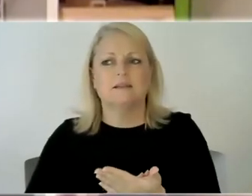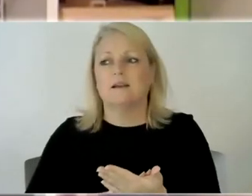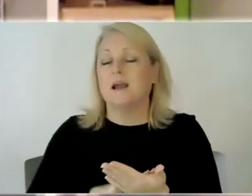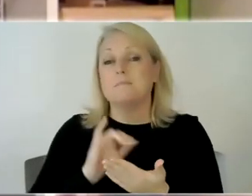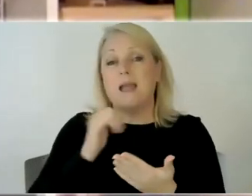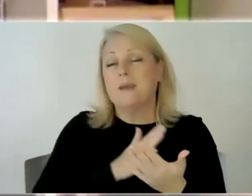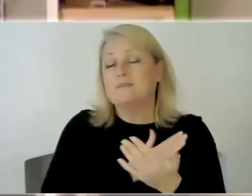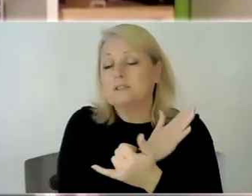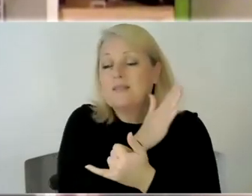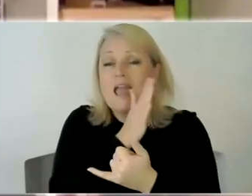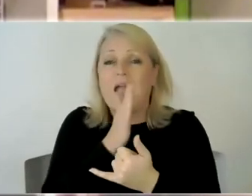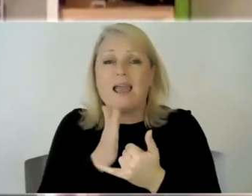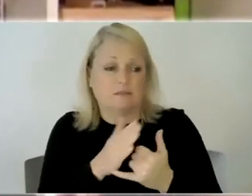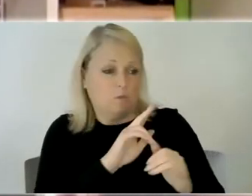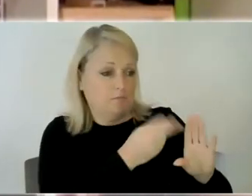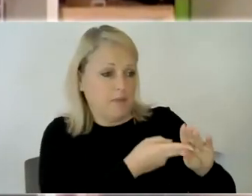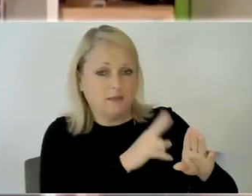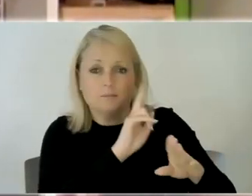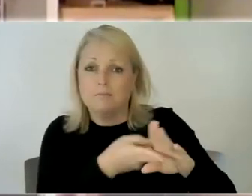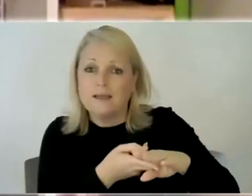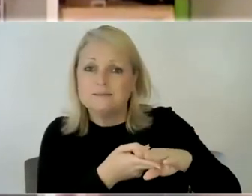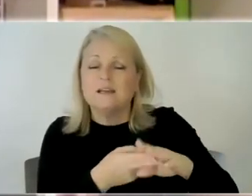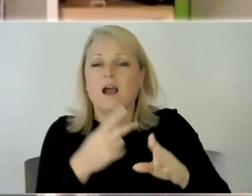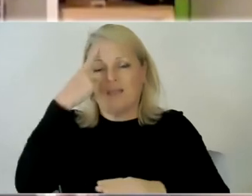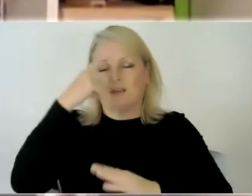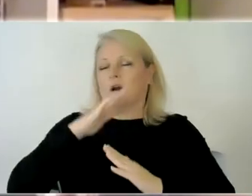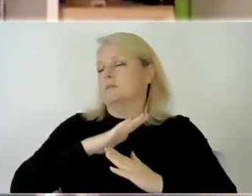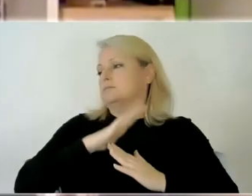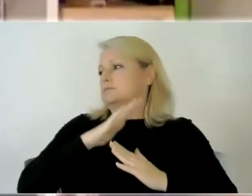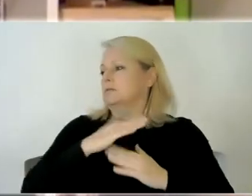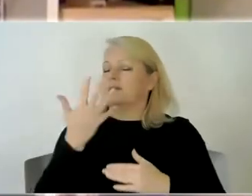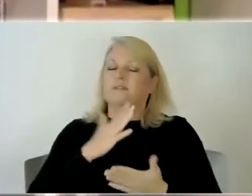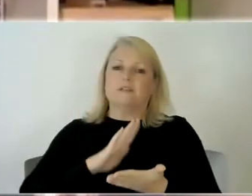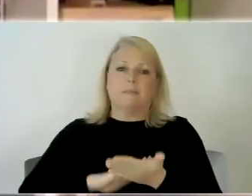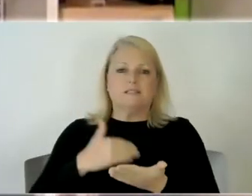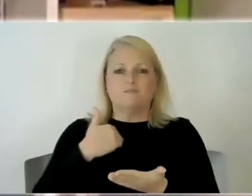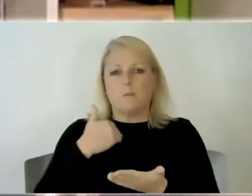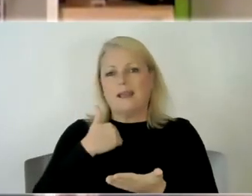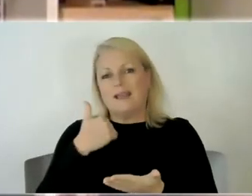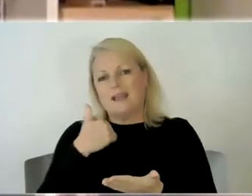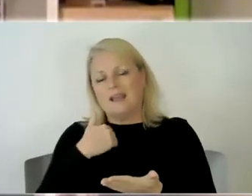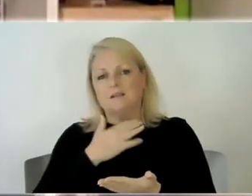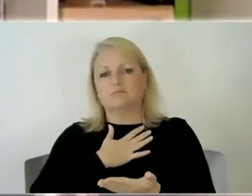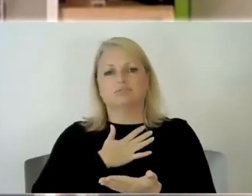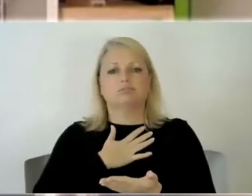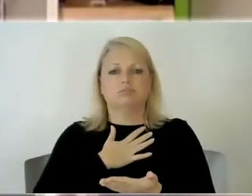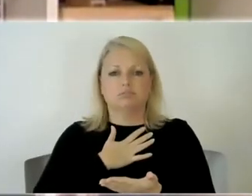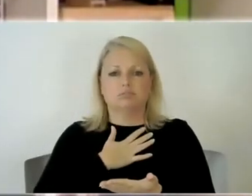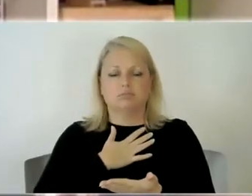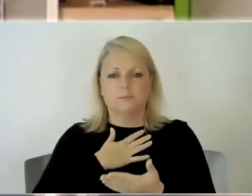the end of the day when they've gone to sleep like right i'm just gonna have 15 minutes to me now so something has happened in that day so